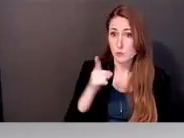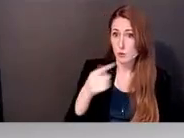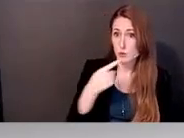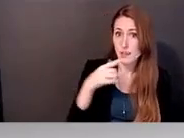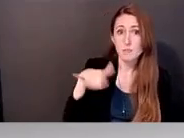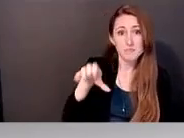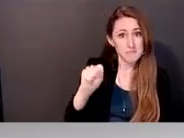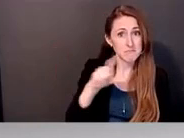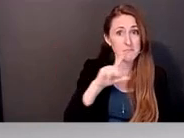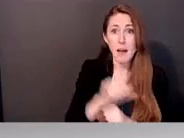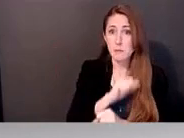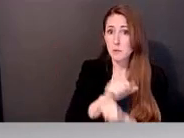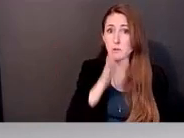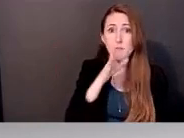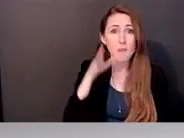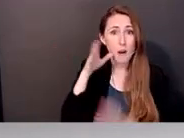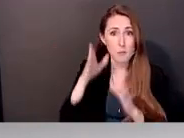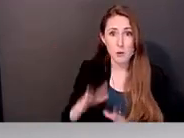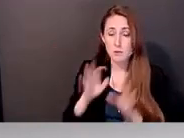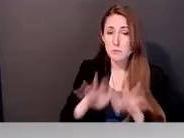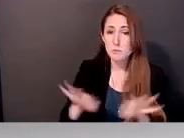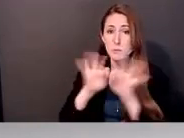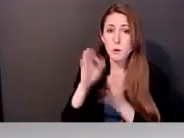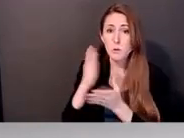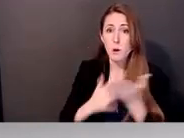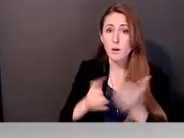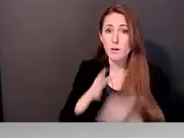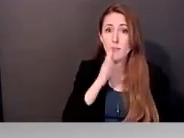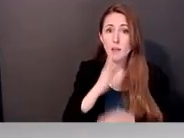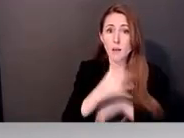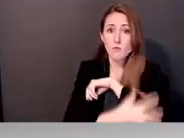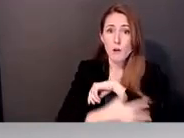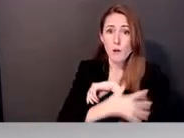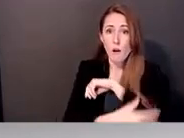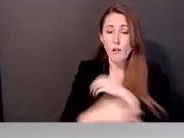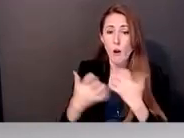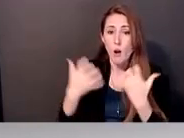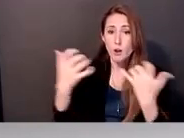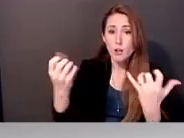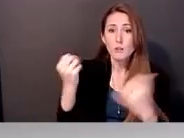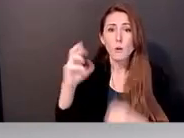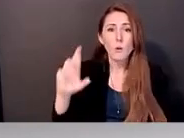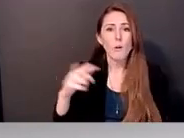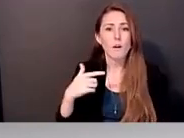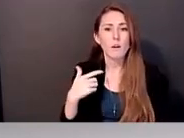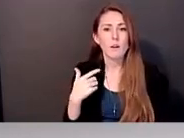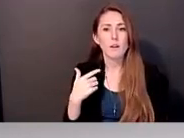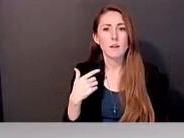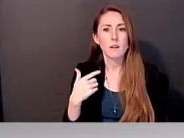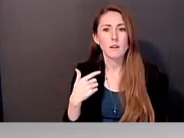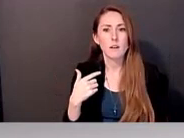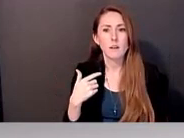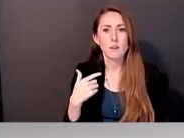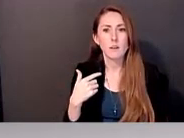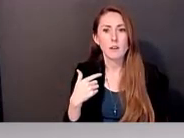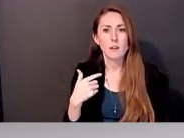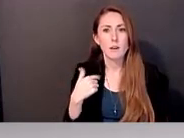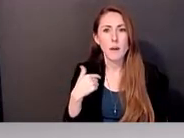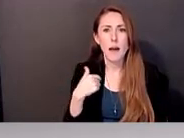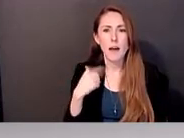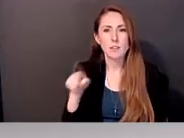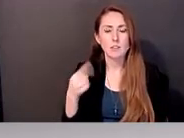part of our rural audience, or is that someone, or am I like by linking it to rurality being stereotypical?